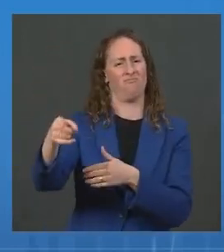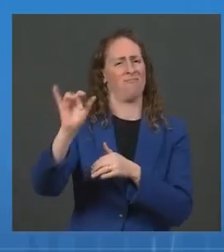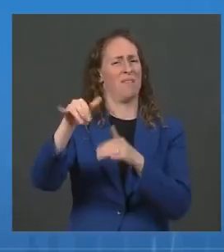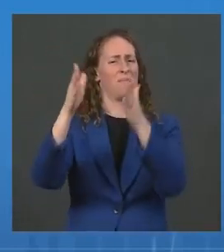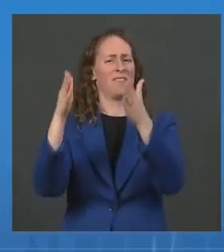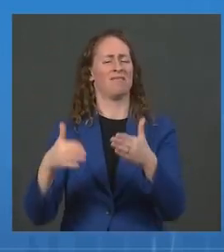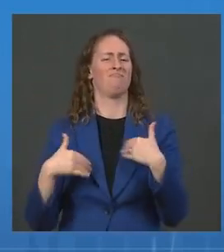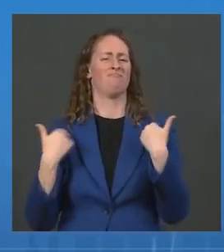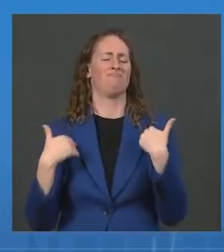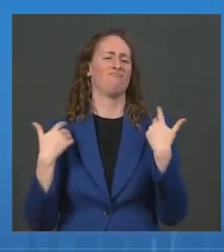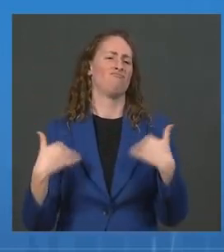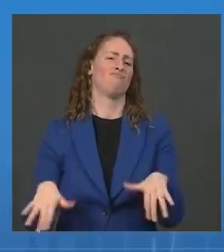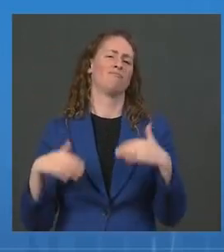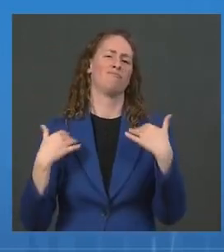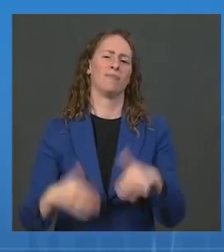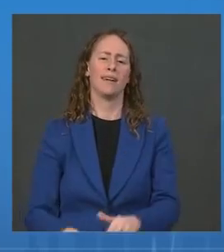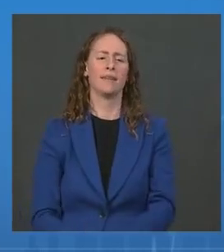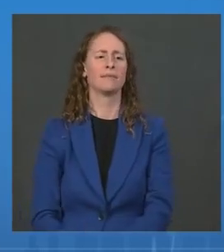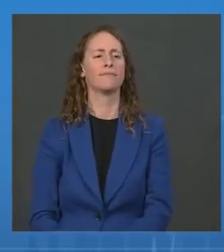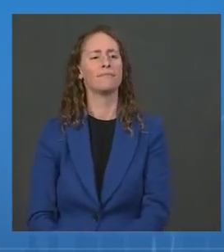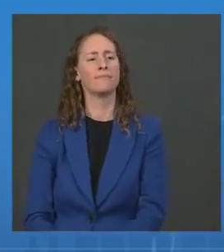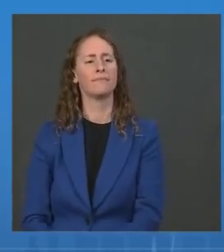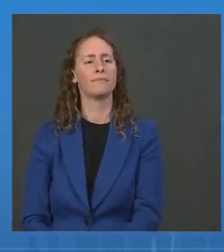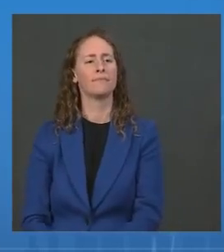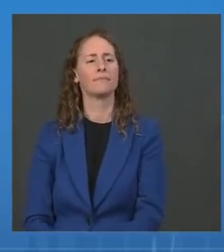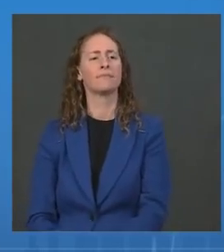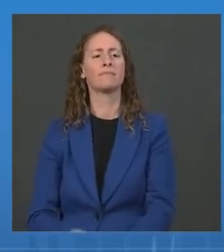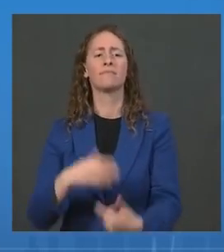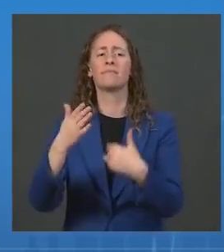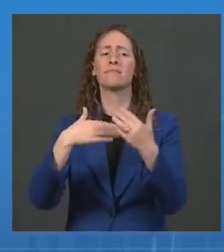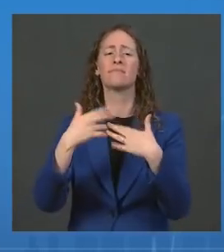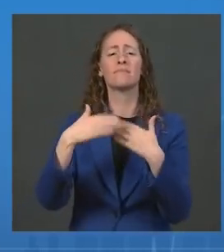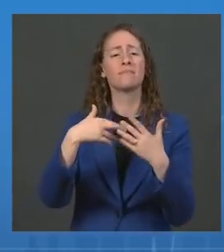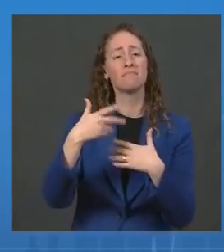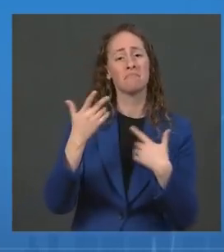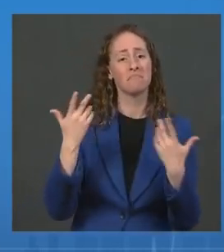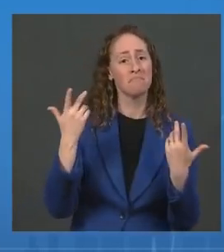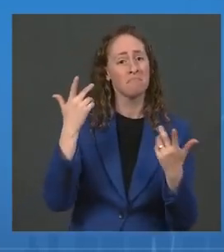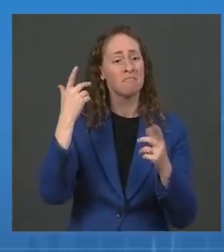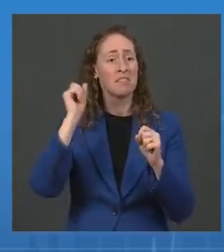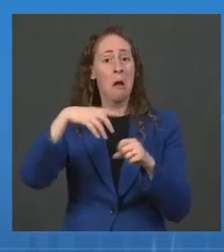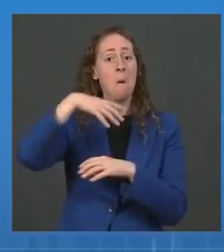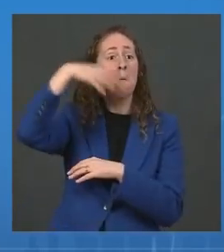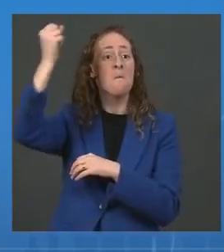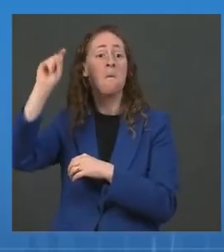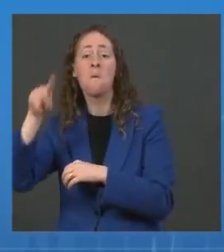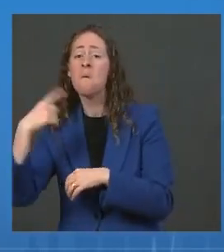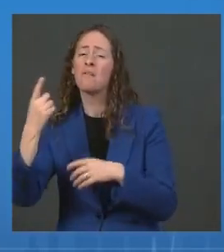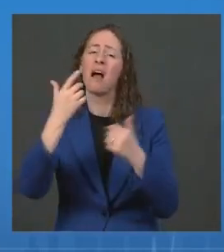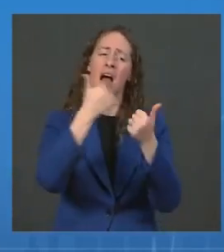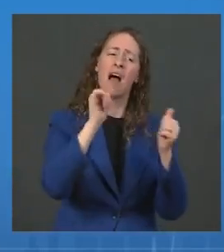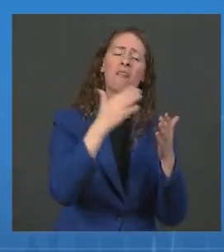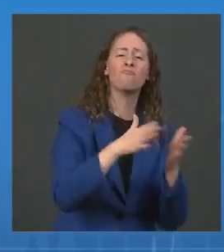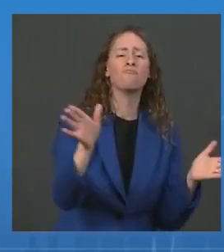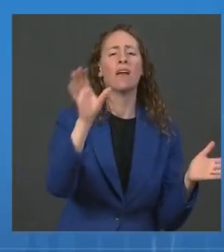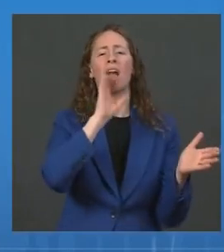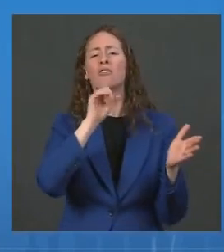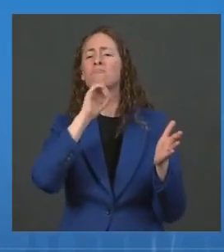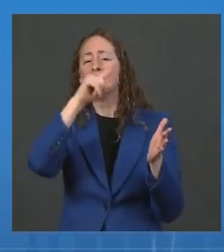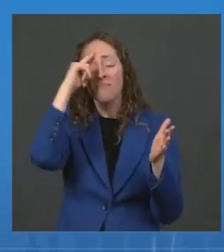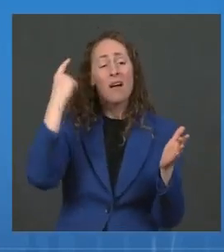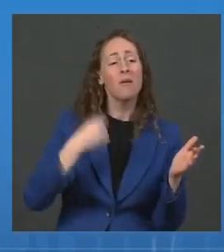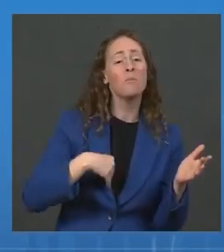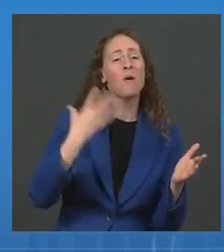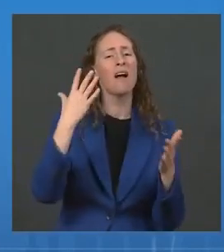boundaries of age, race, religion, and neighborhood to help people get vaccinated. These stories are the direct result of an ongoing